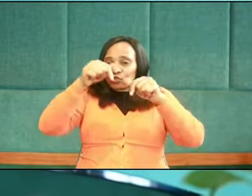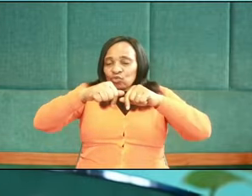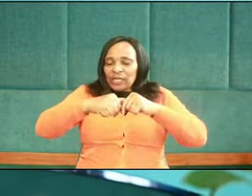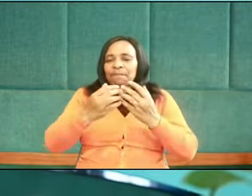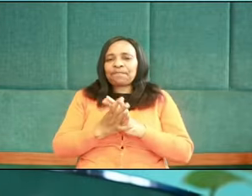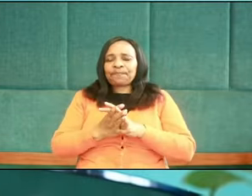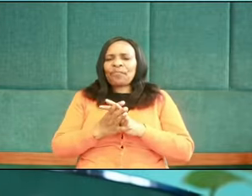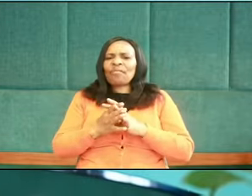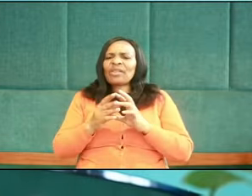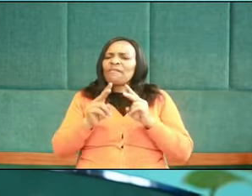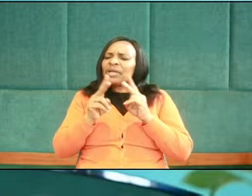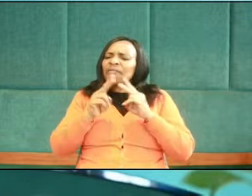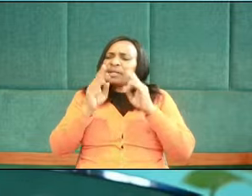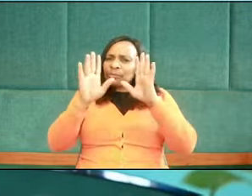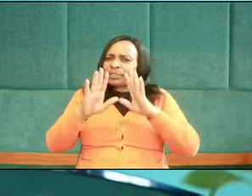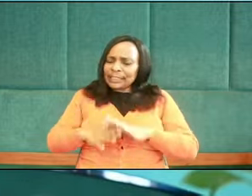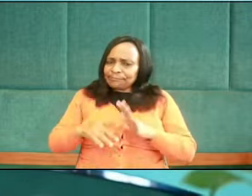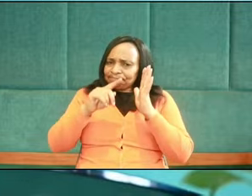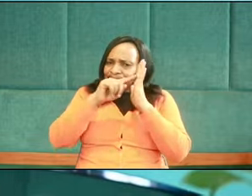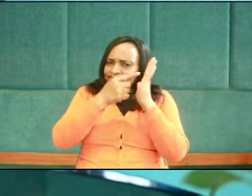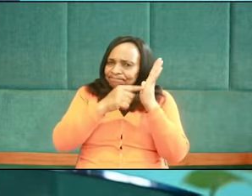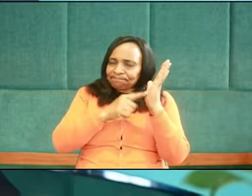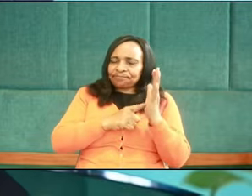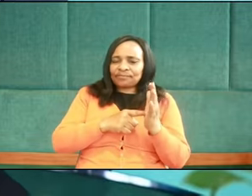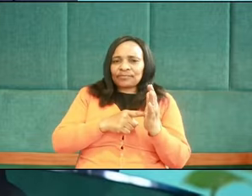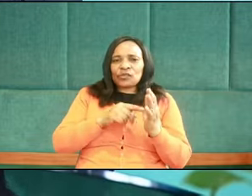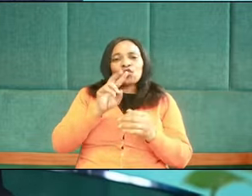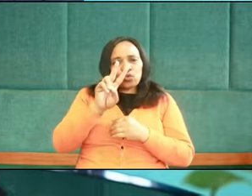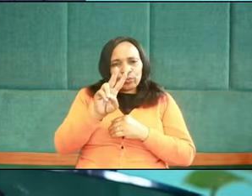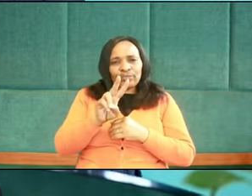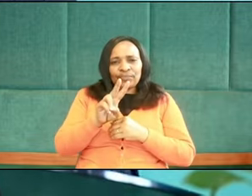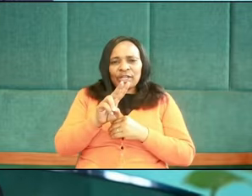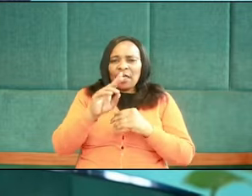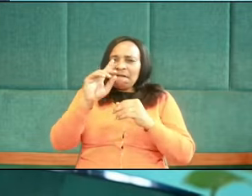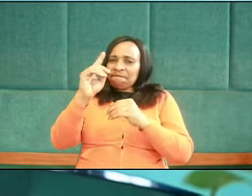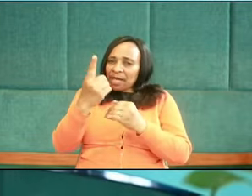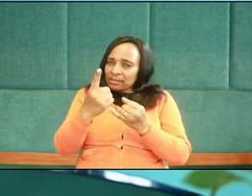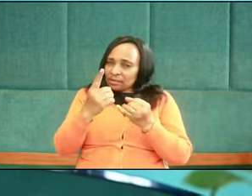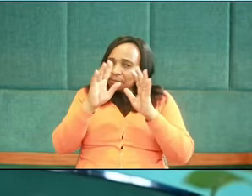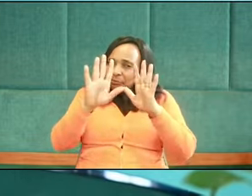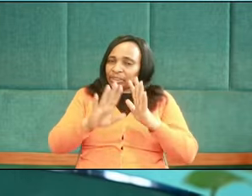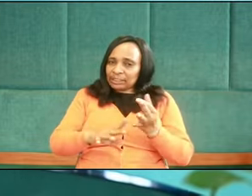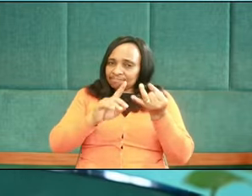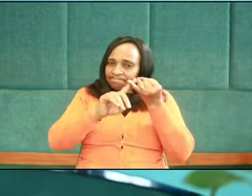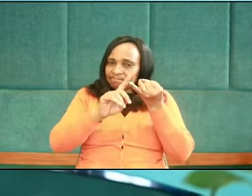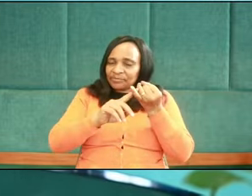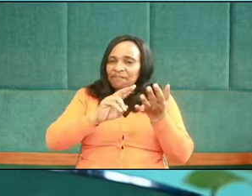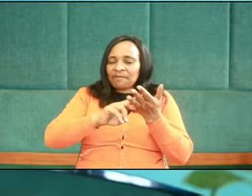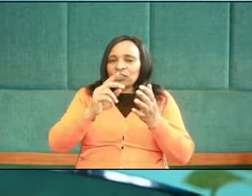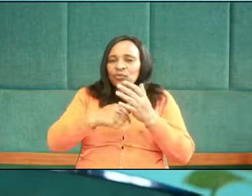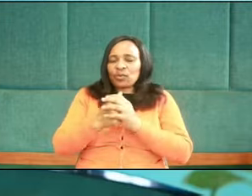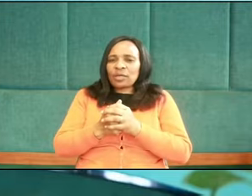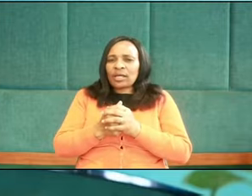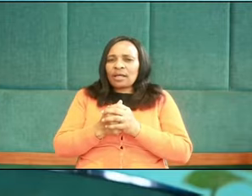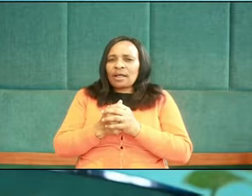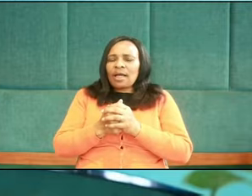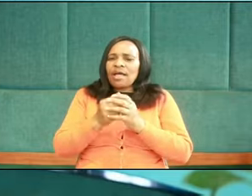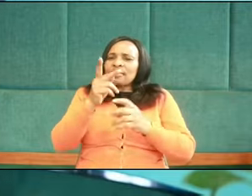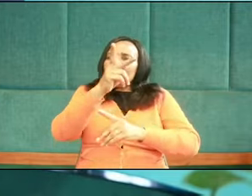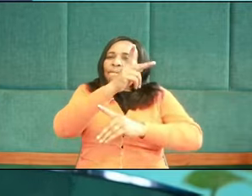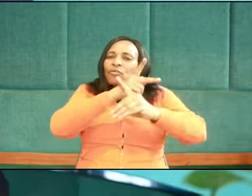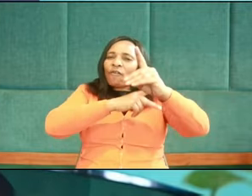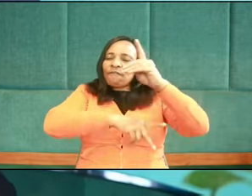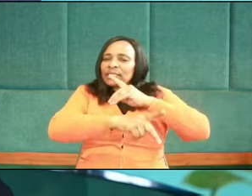three important points. In fact, two important points. The first point of the text we will look at is the prophetic